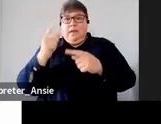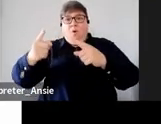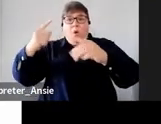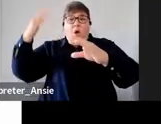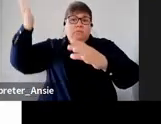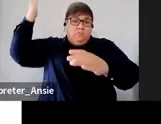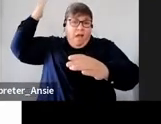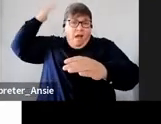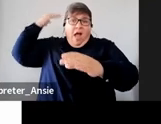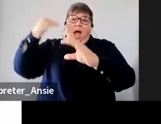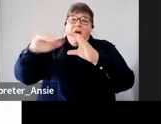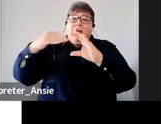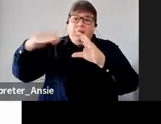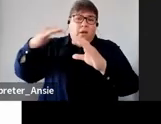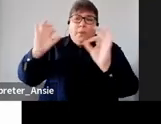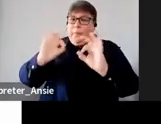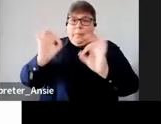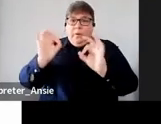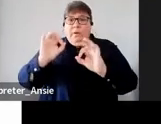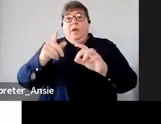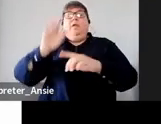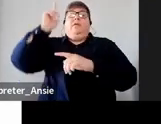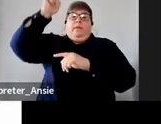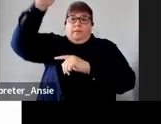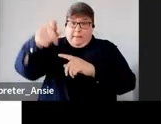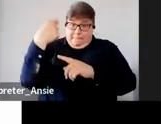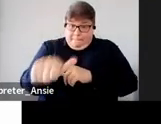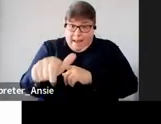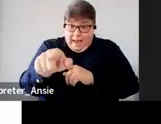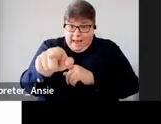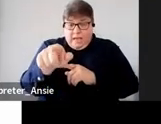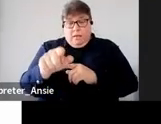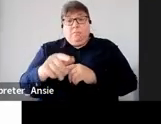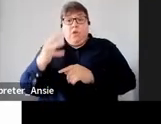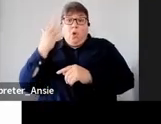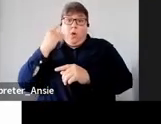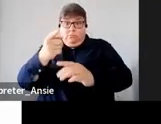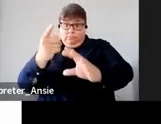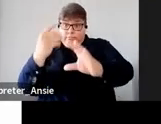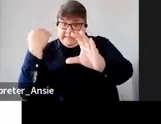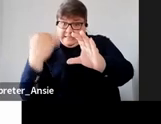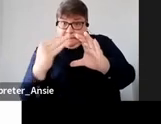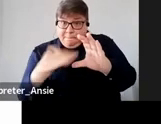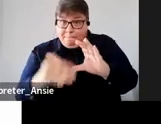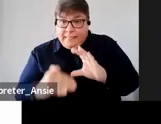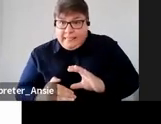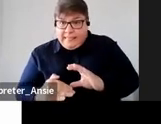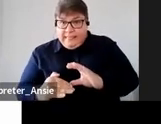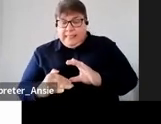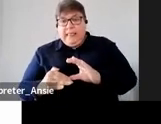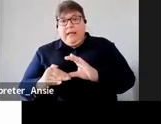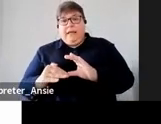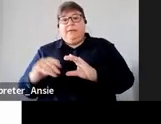and then later you make a payment at least when you submitted your tax returns you will be stopping SARS imposing